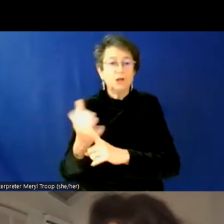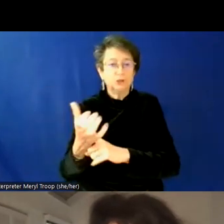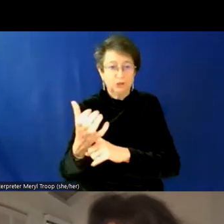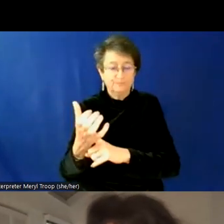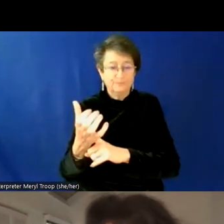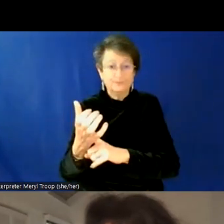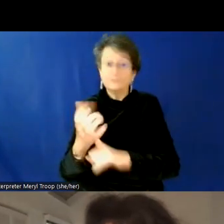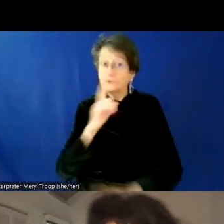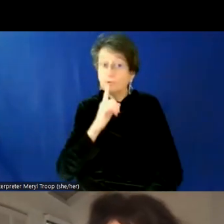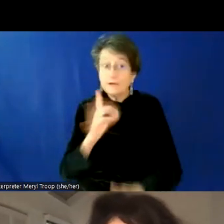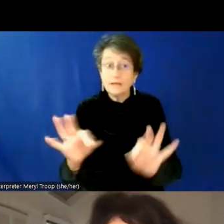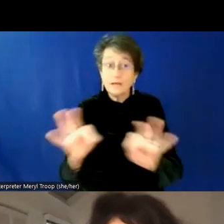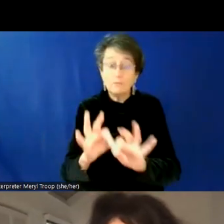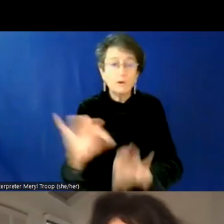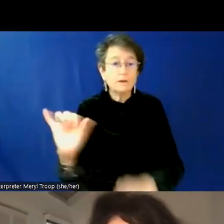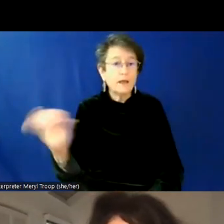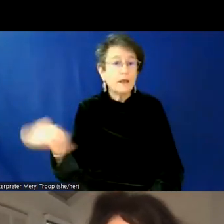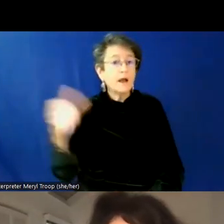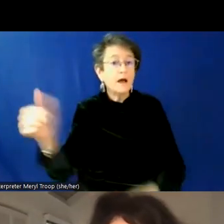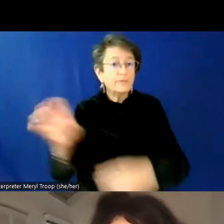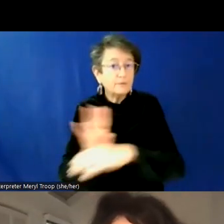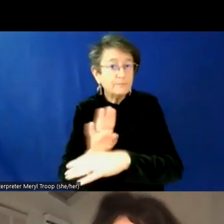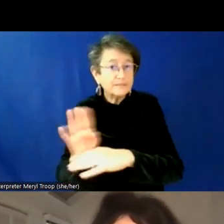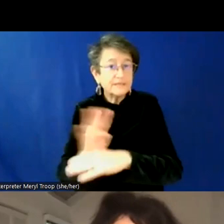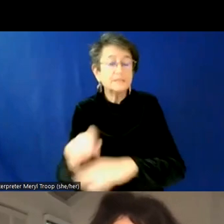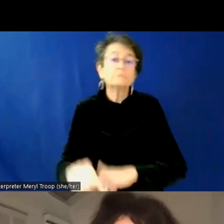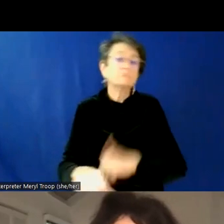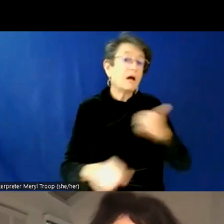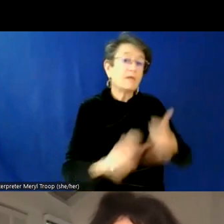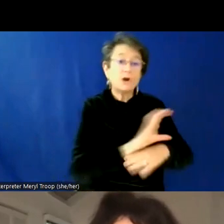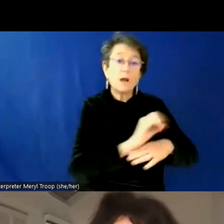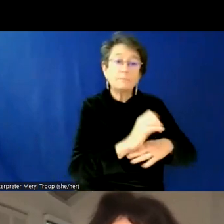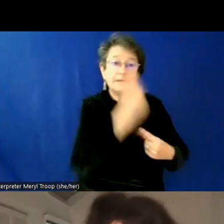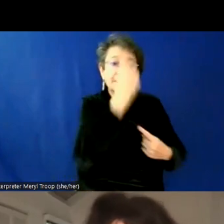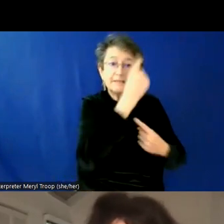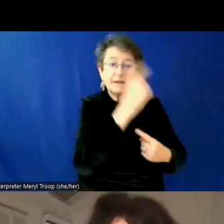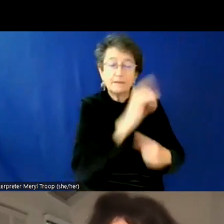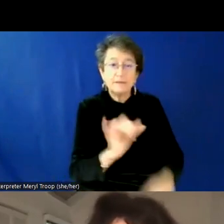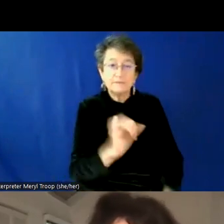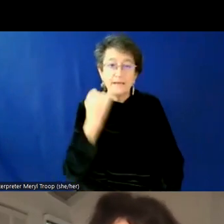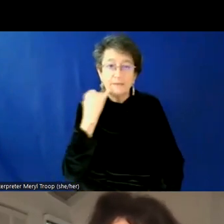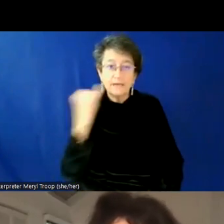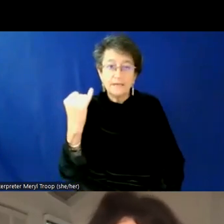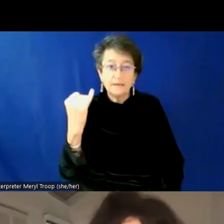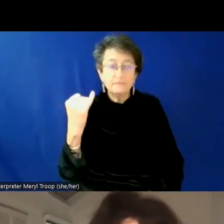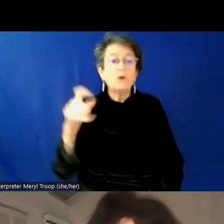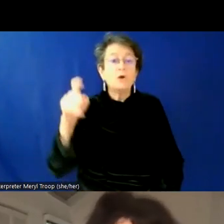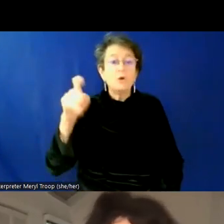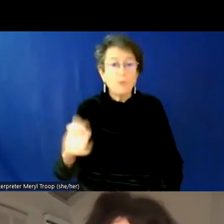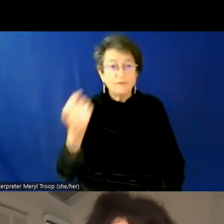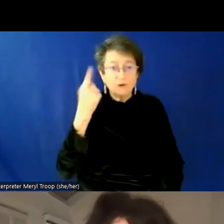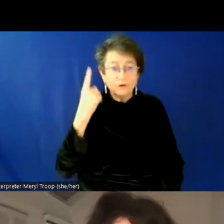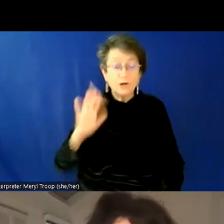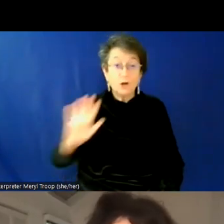um, as other businesses and companies think about doing this, um, you have to understand the culture at your workplace.